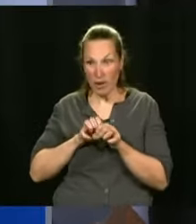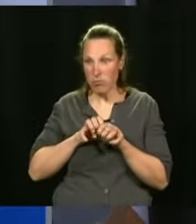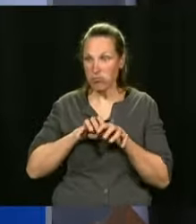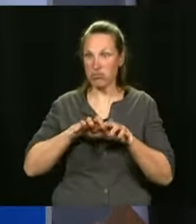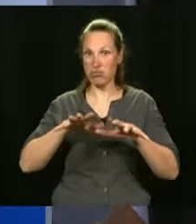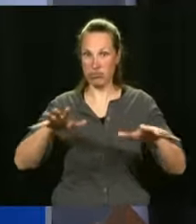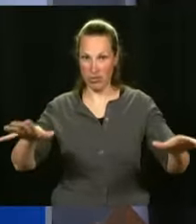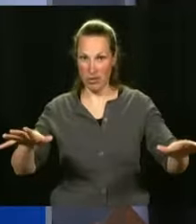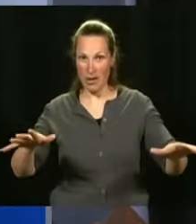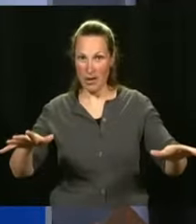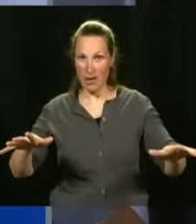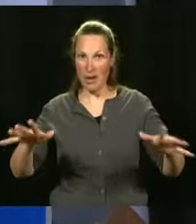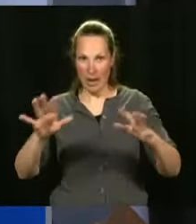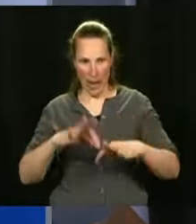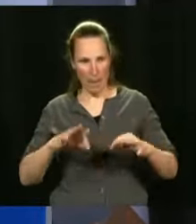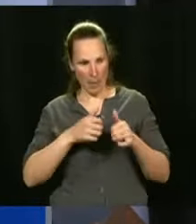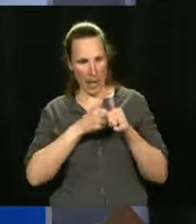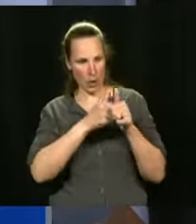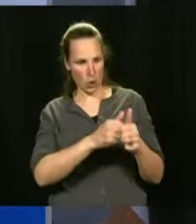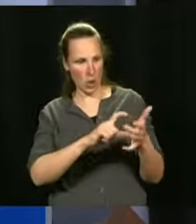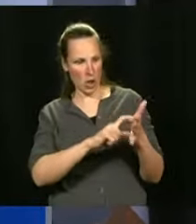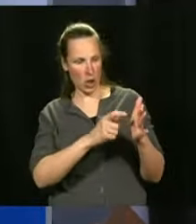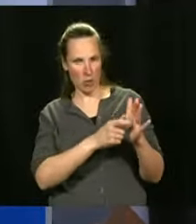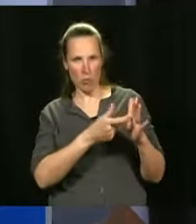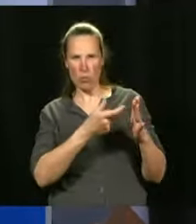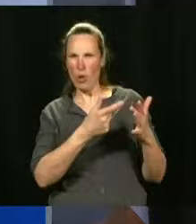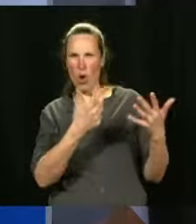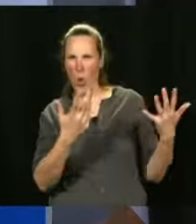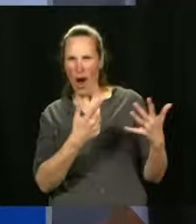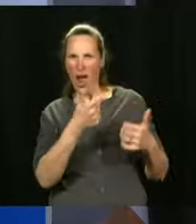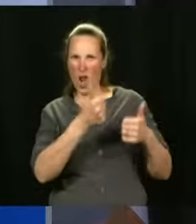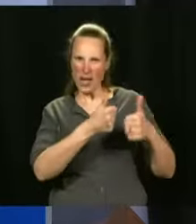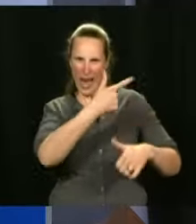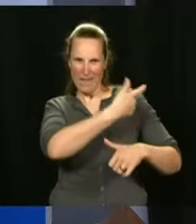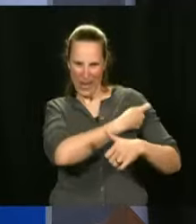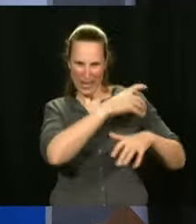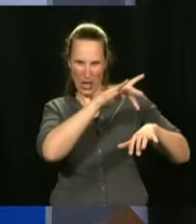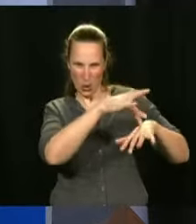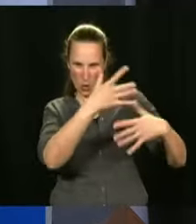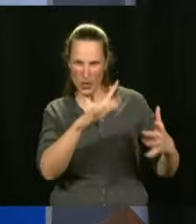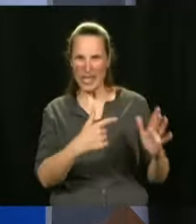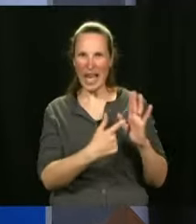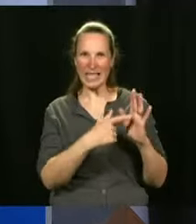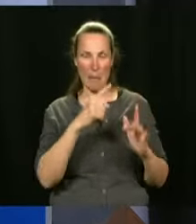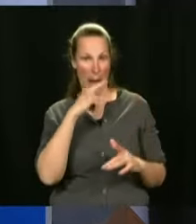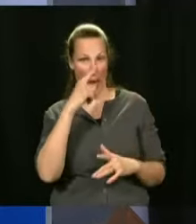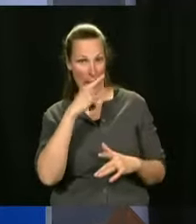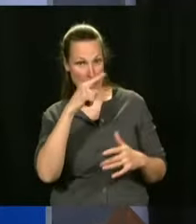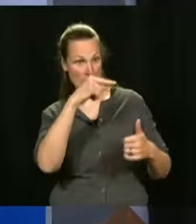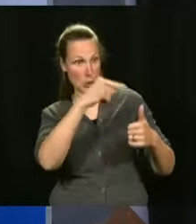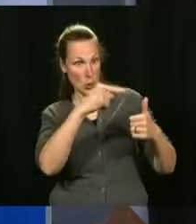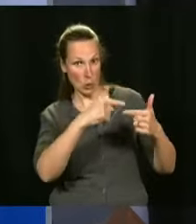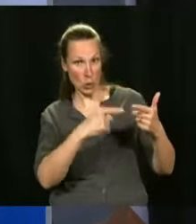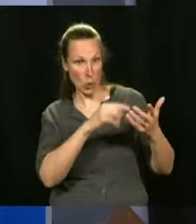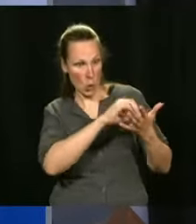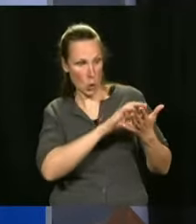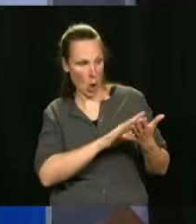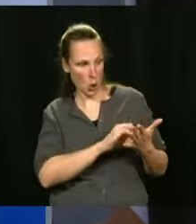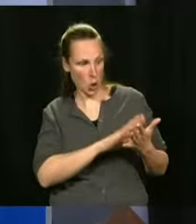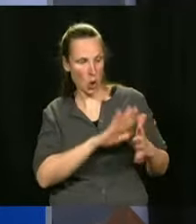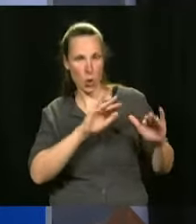check. We'll have to see if you were already vaccinated with such and such a vaccine, if you had a reaction, et cetera. All of this is important. Now,